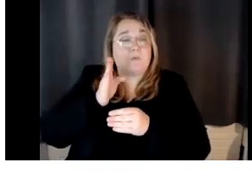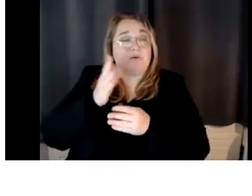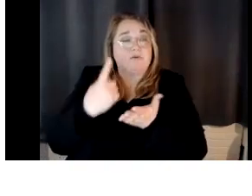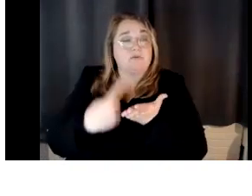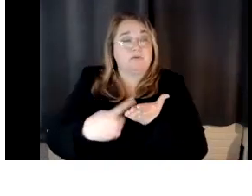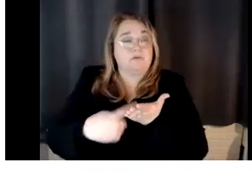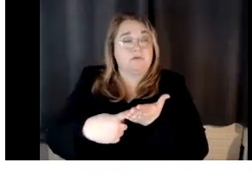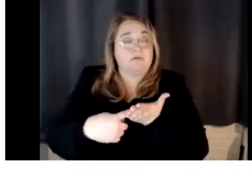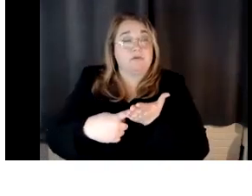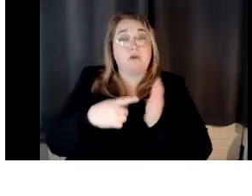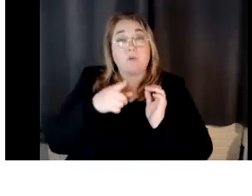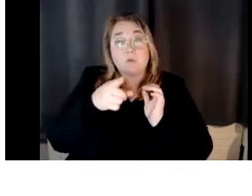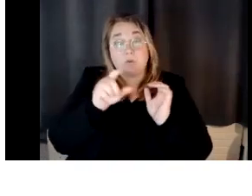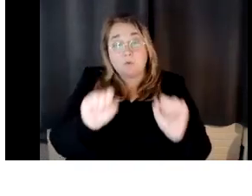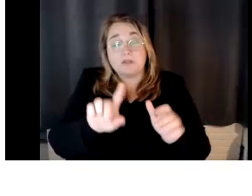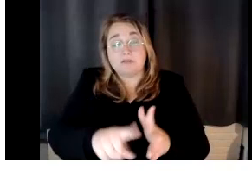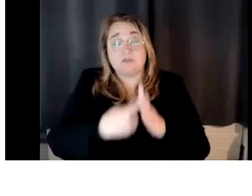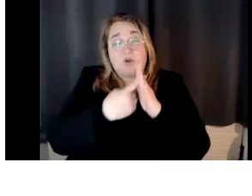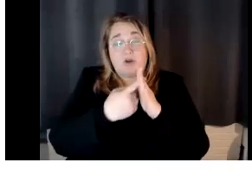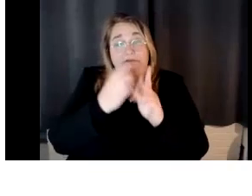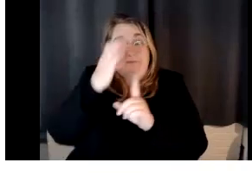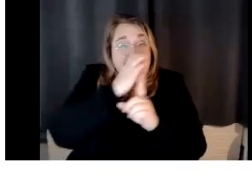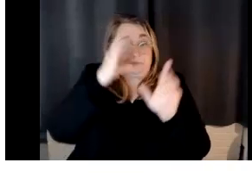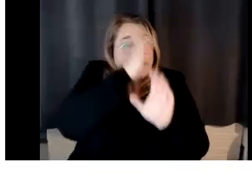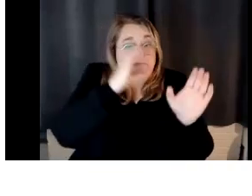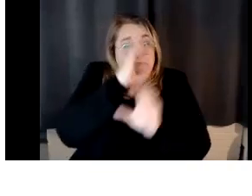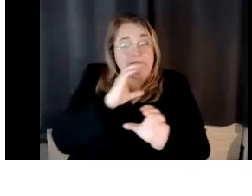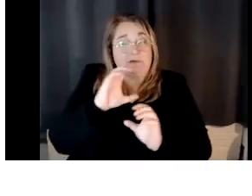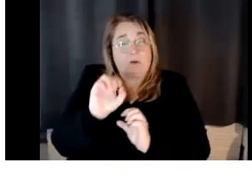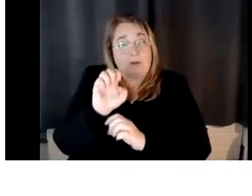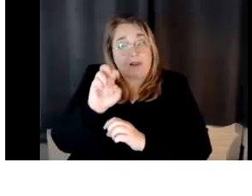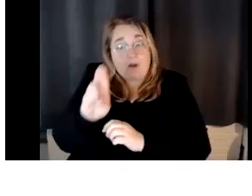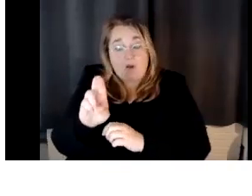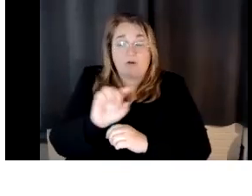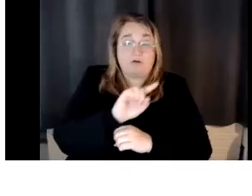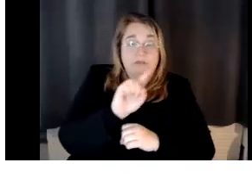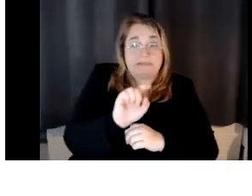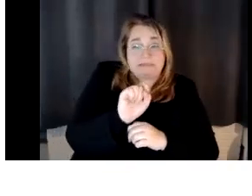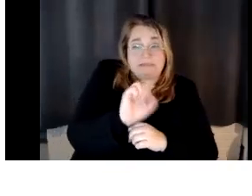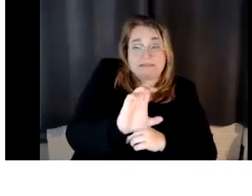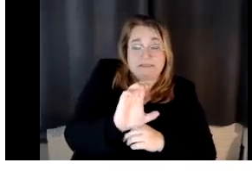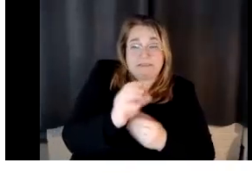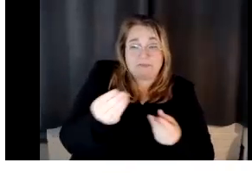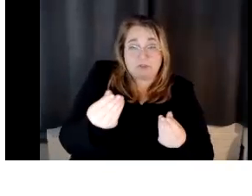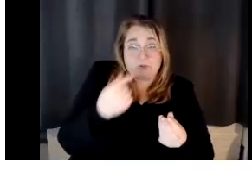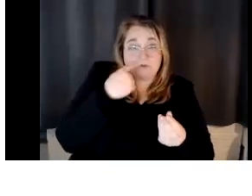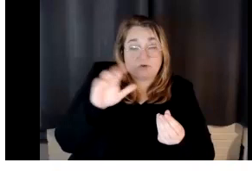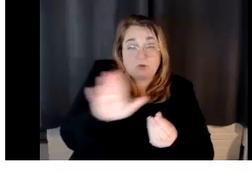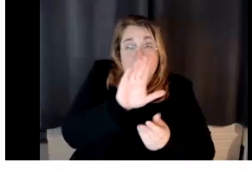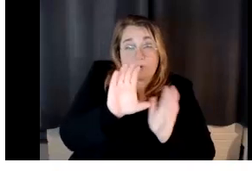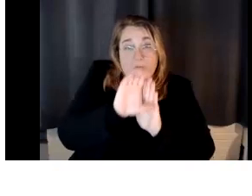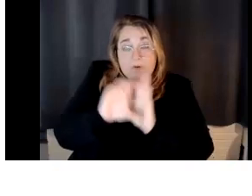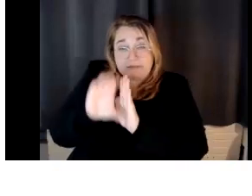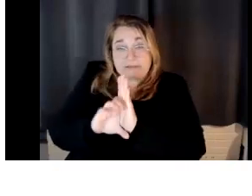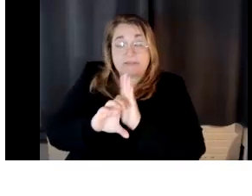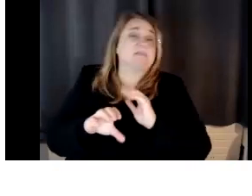start looking for, um, OER or ZTC materials for your courses. Um, if that's something that you haven't done